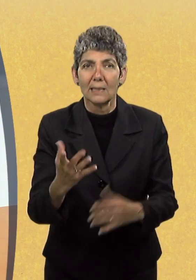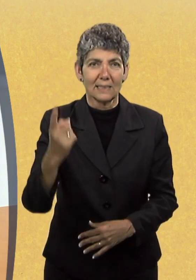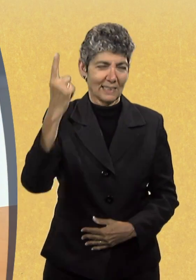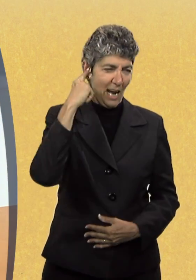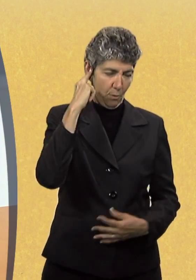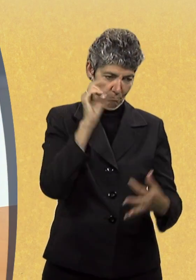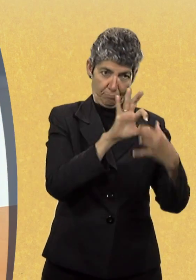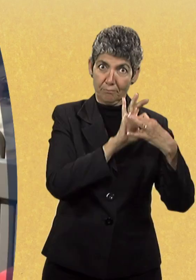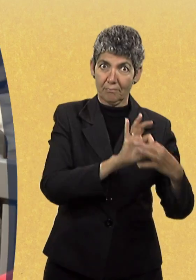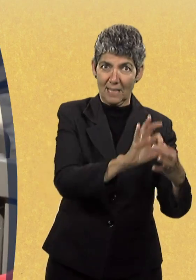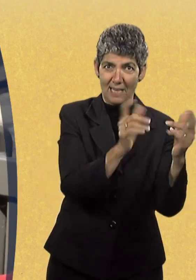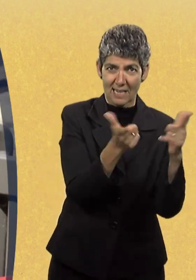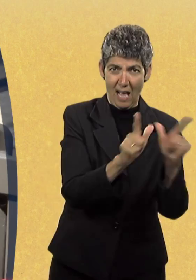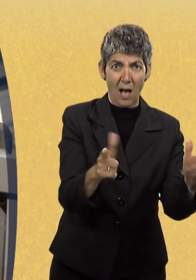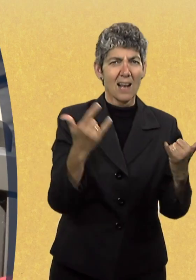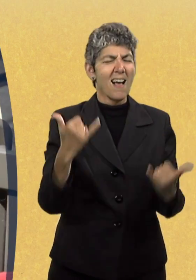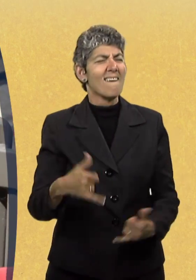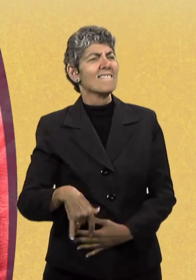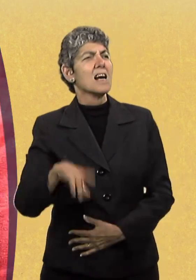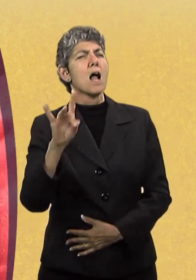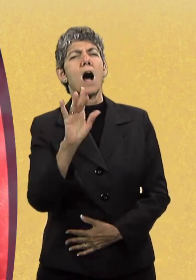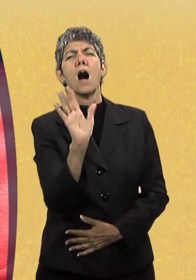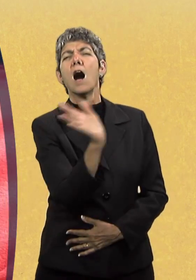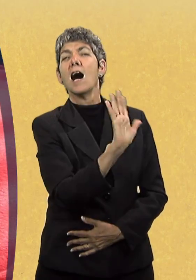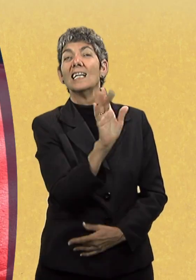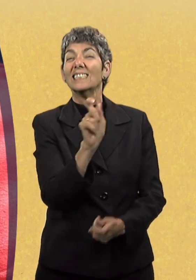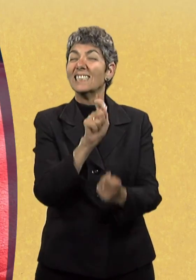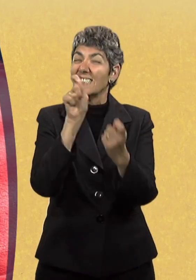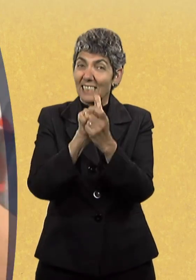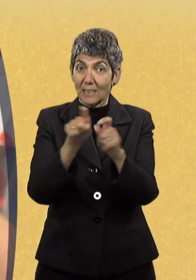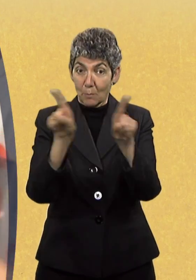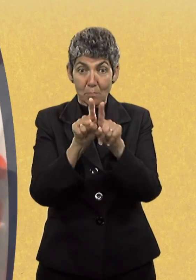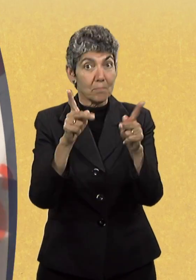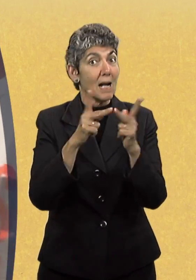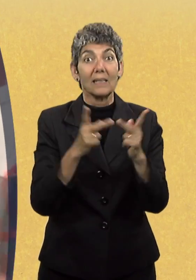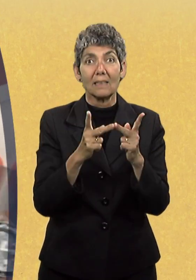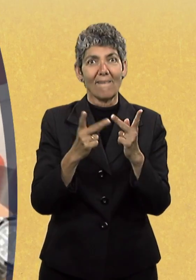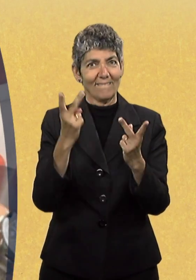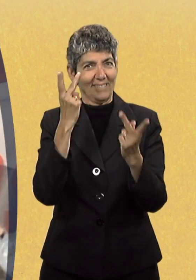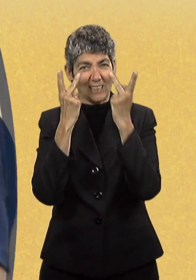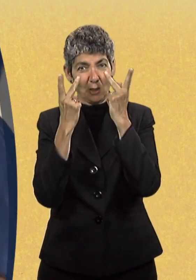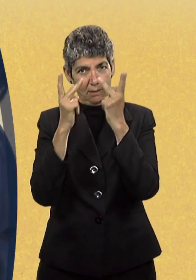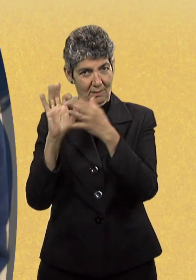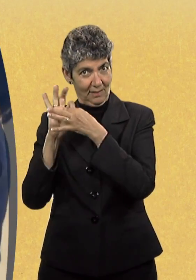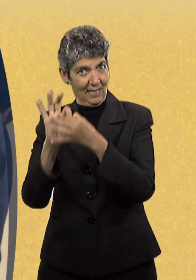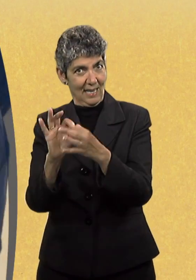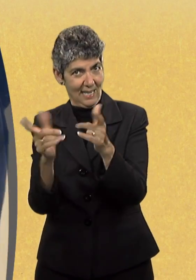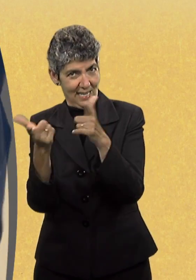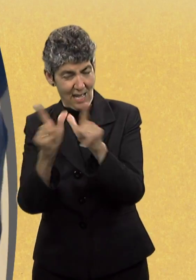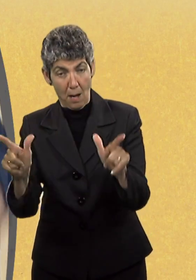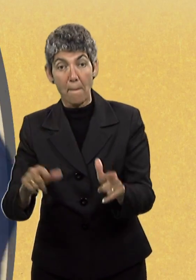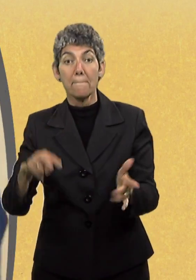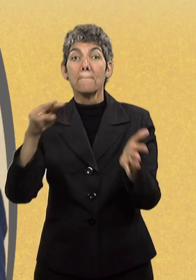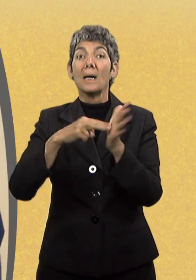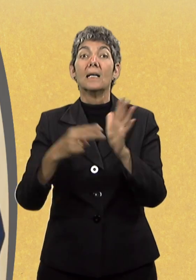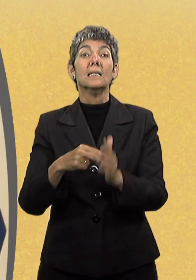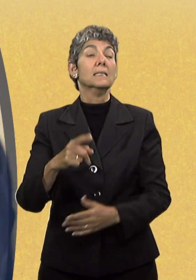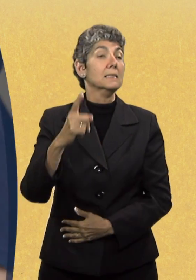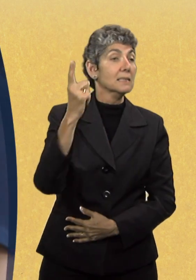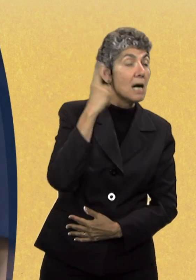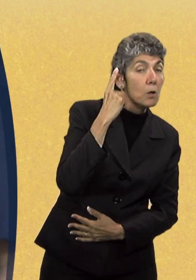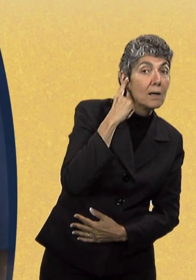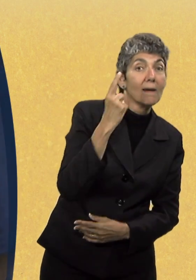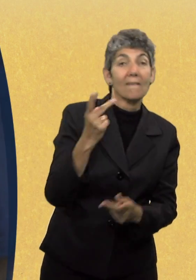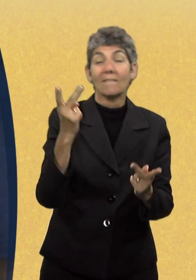sound also processes human sign languages, and that the course of acquisition in